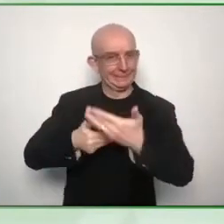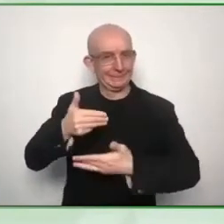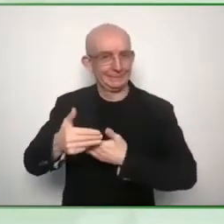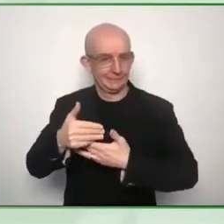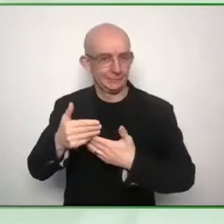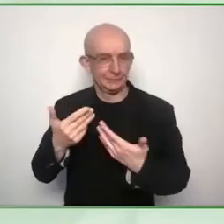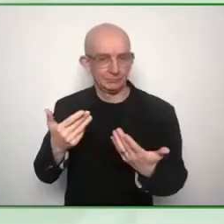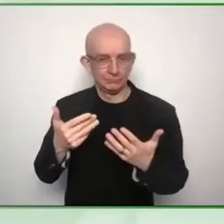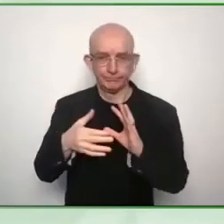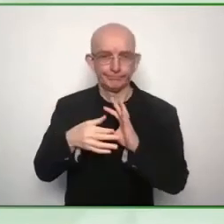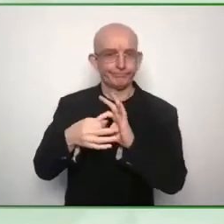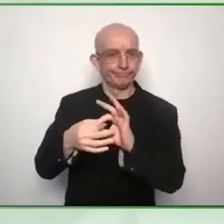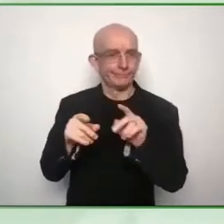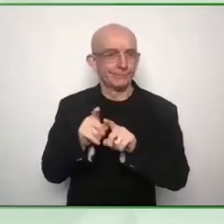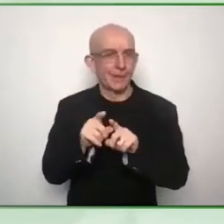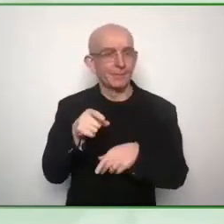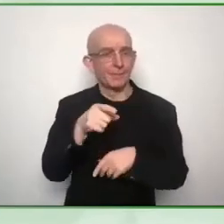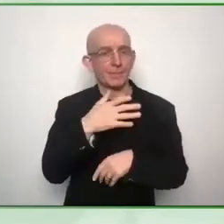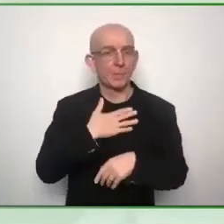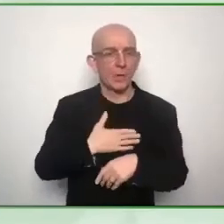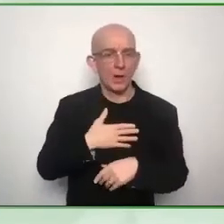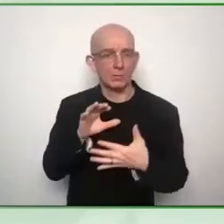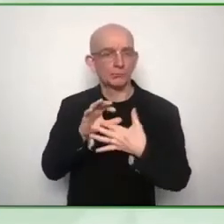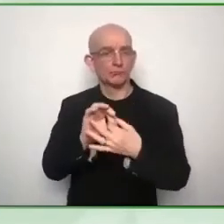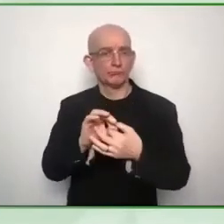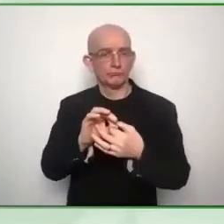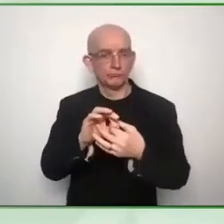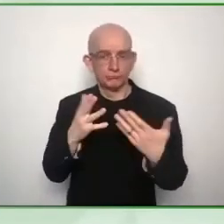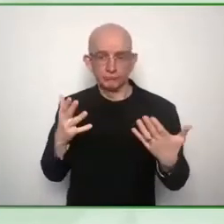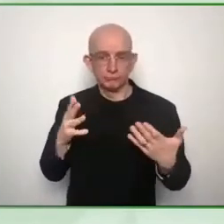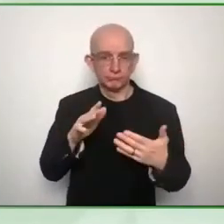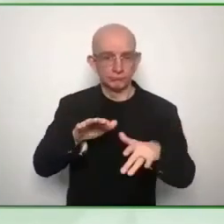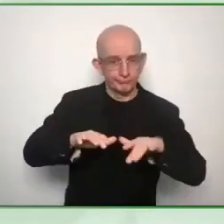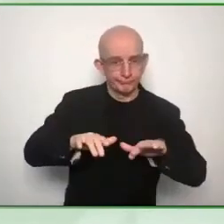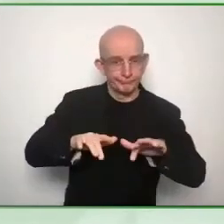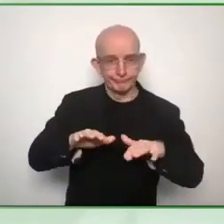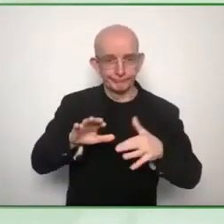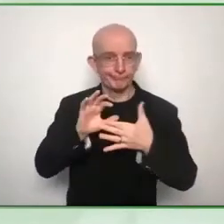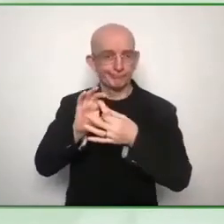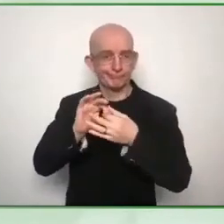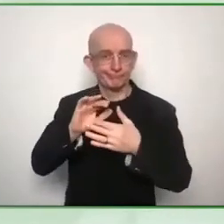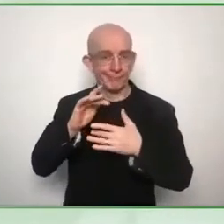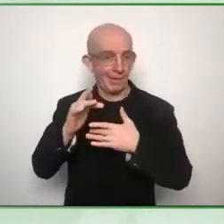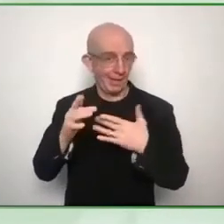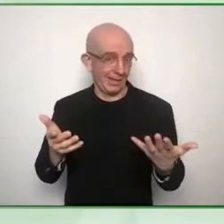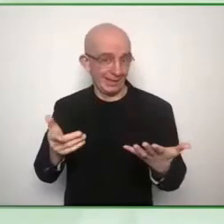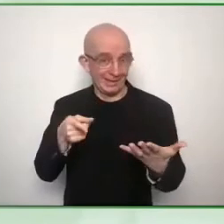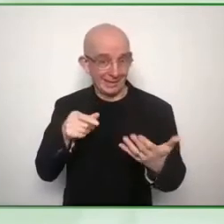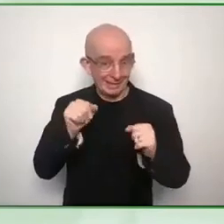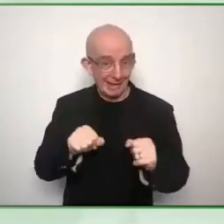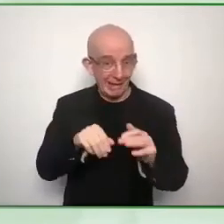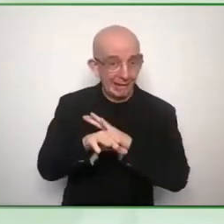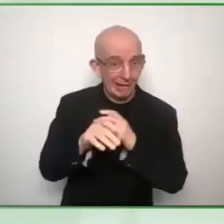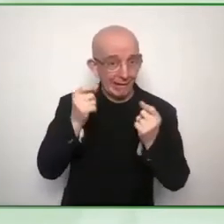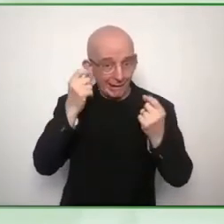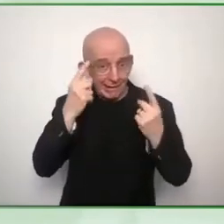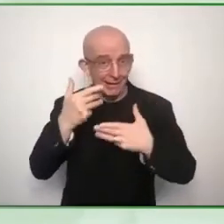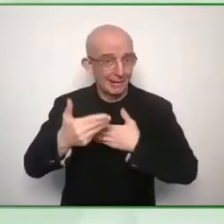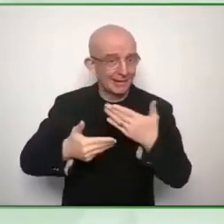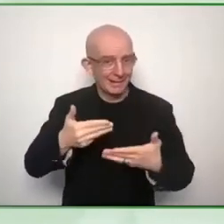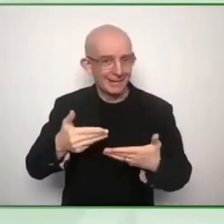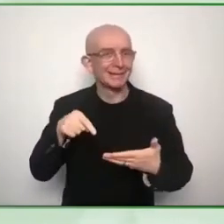involved also visiting persons with disabilities at their home understanding in a kind of a customer feedback way